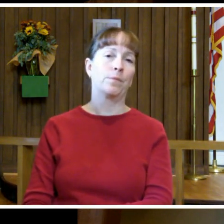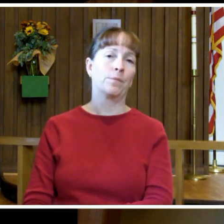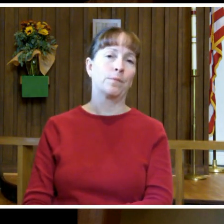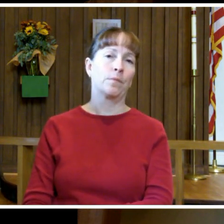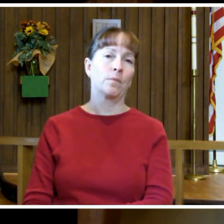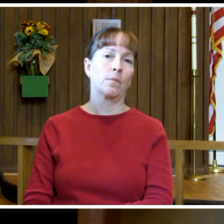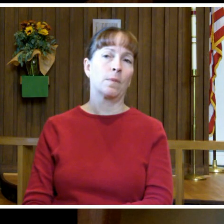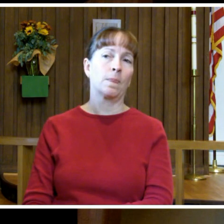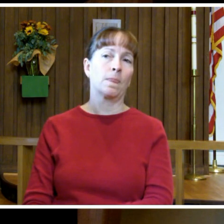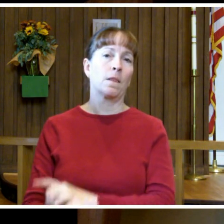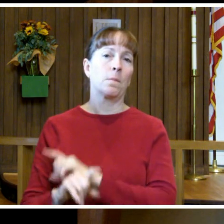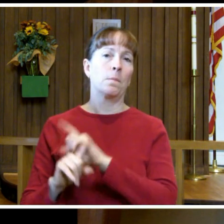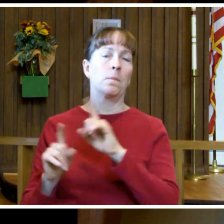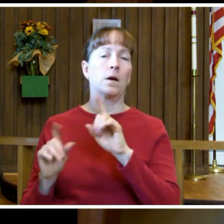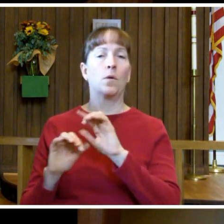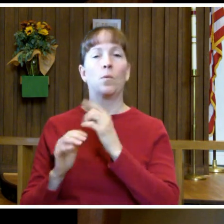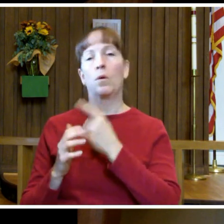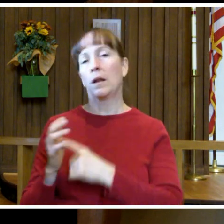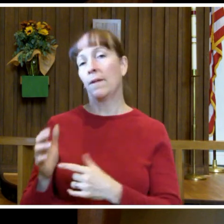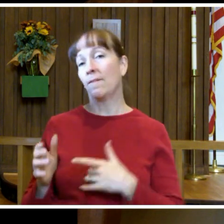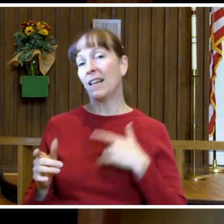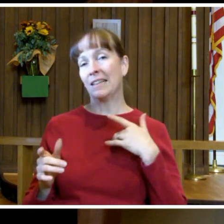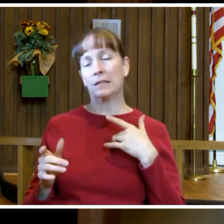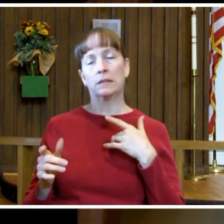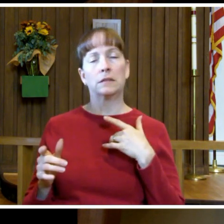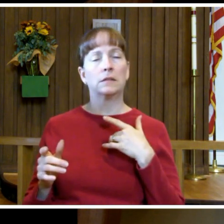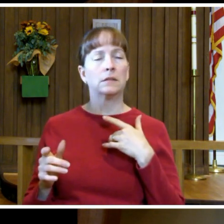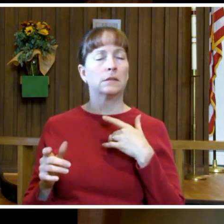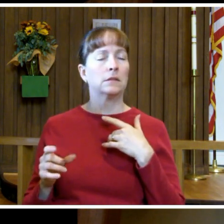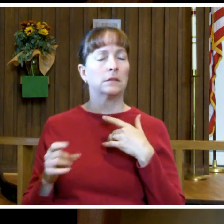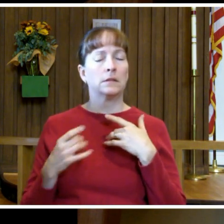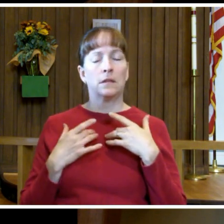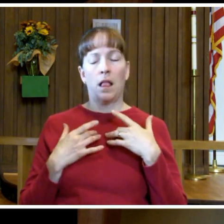What he felt, however, was miserable.